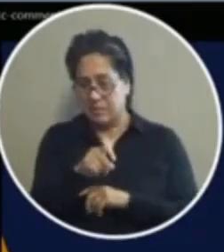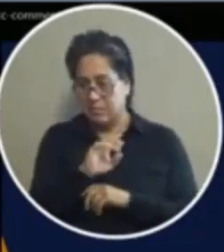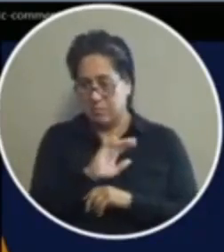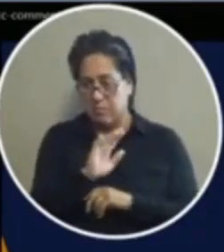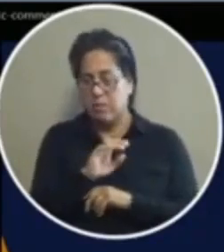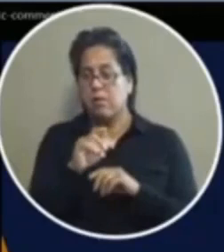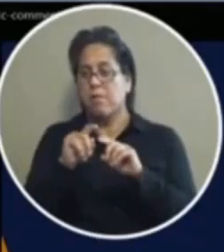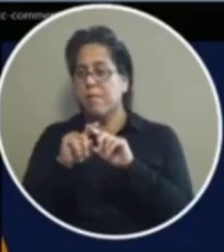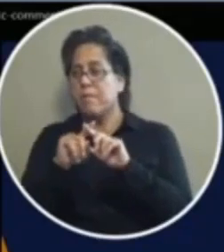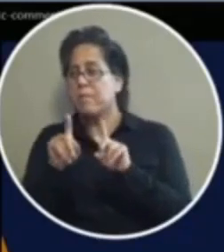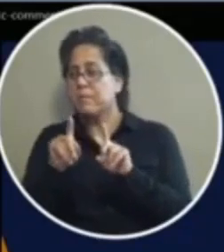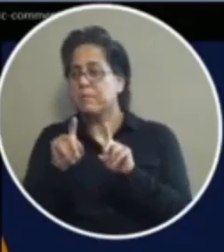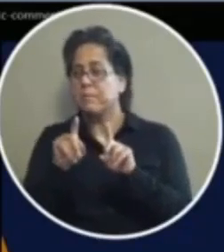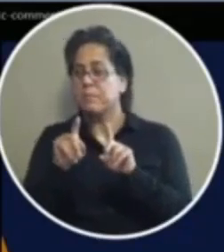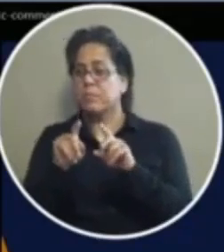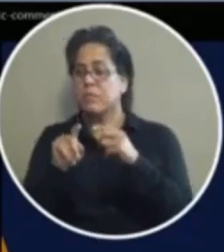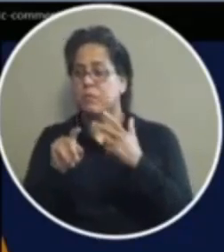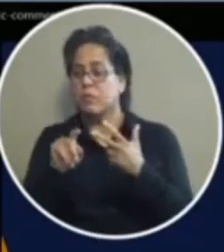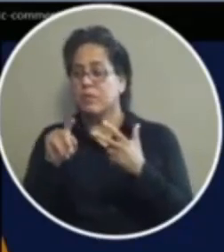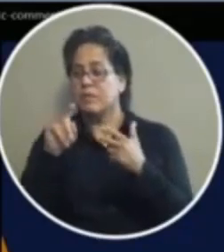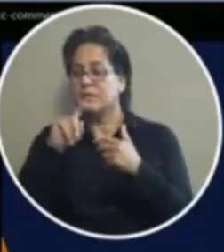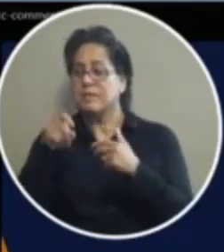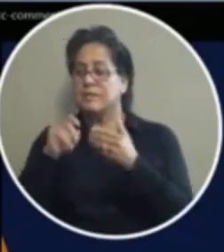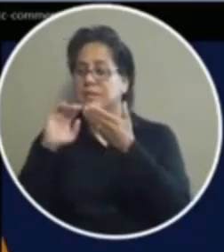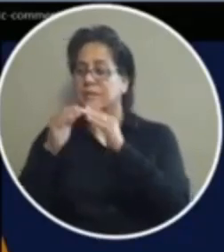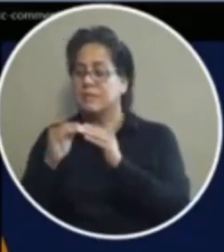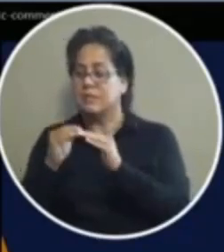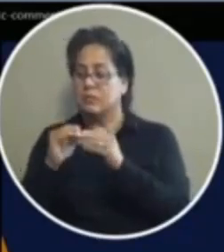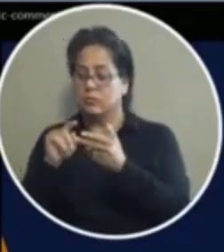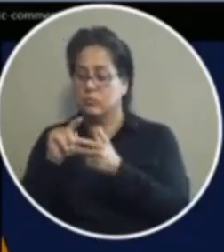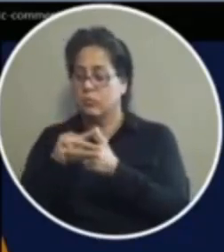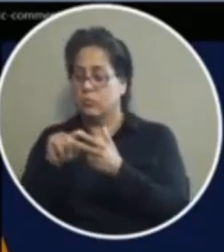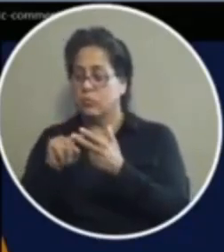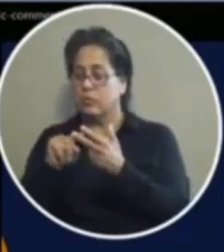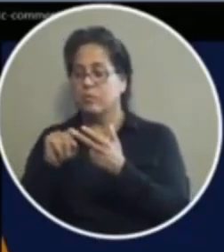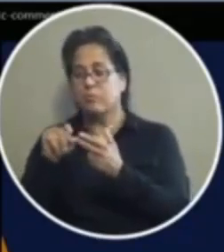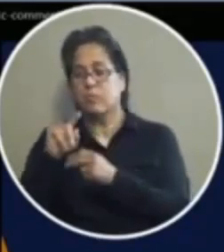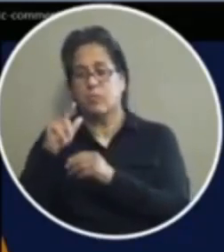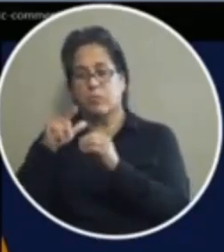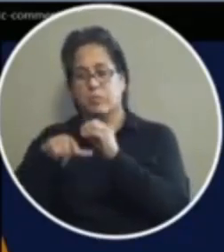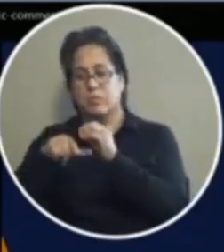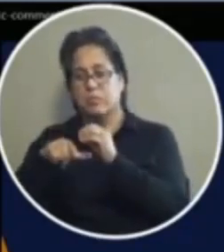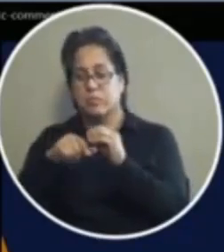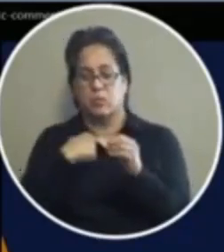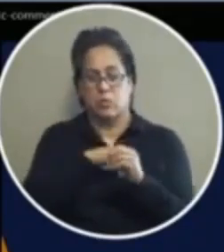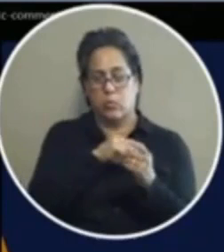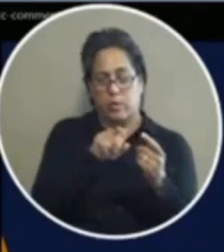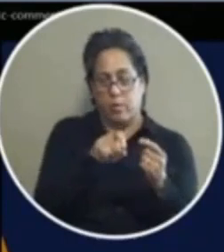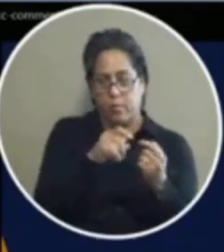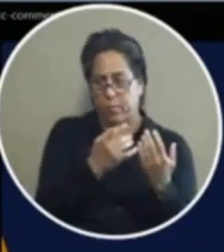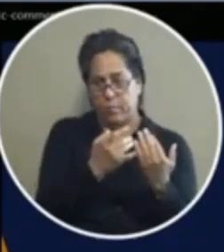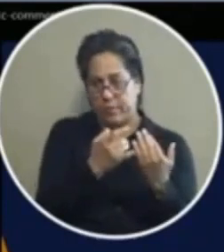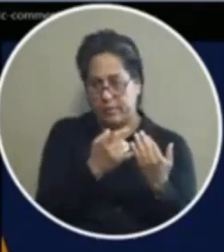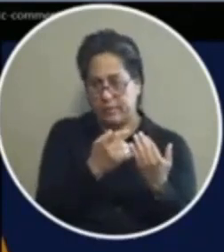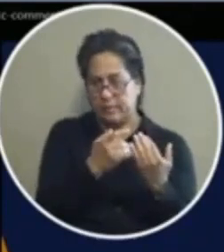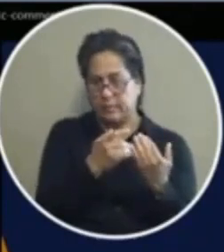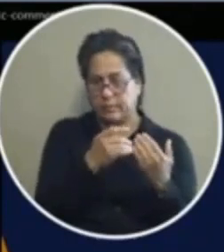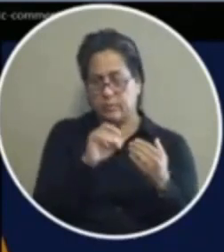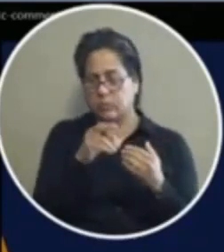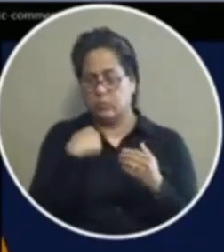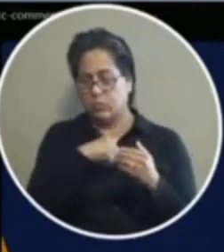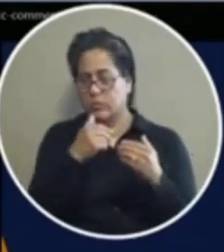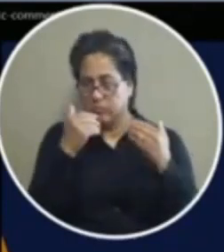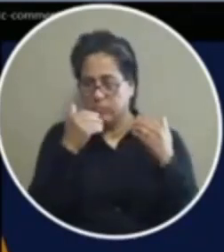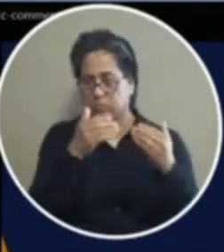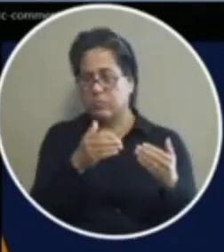the least literate list included three texas cities one of which is el paso so do we wait until others lead the way or do we go forward